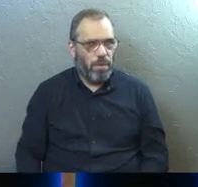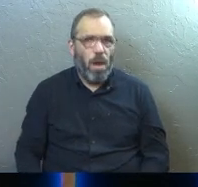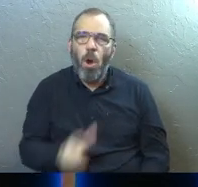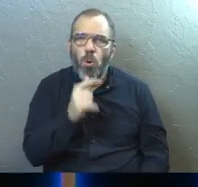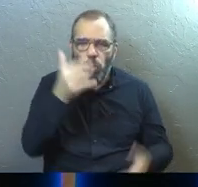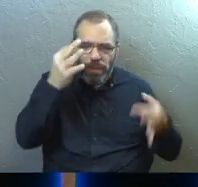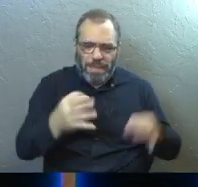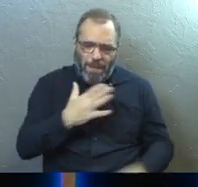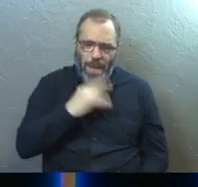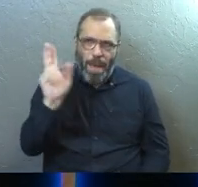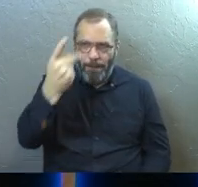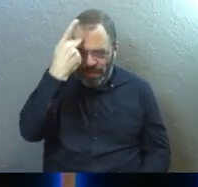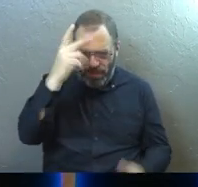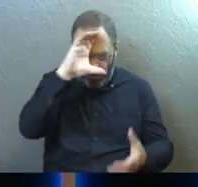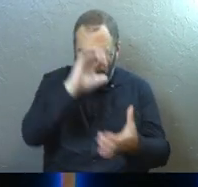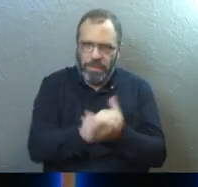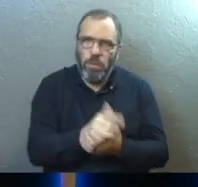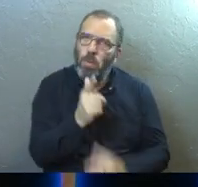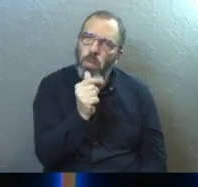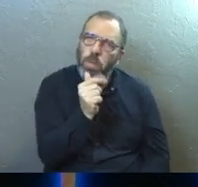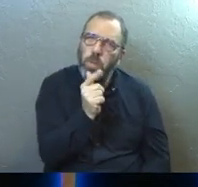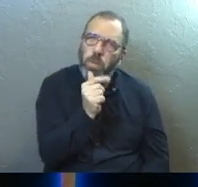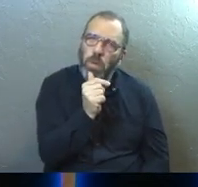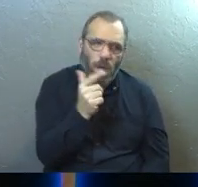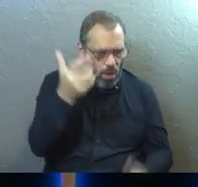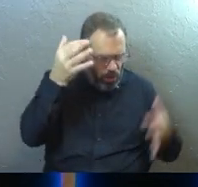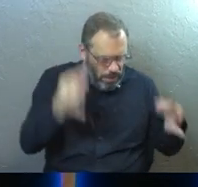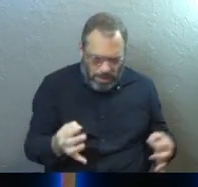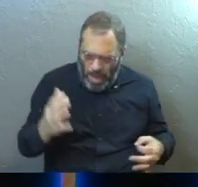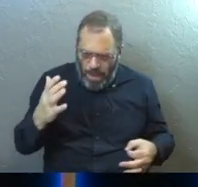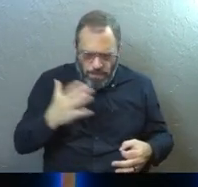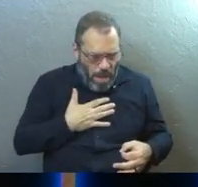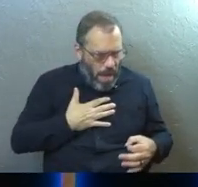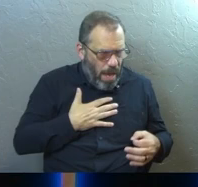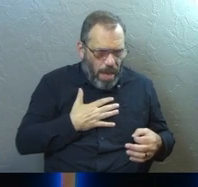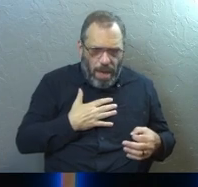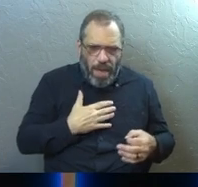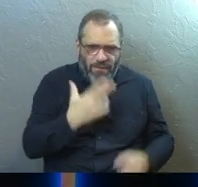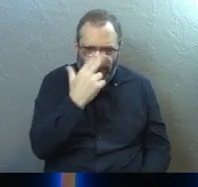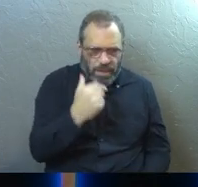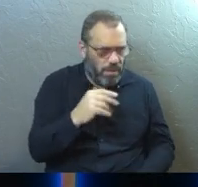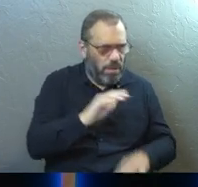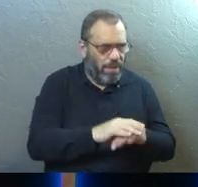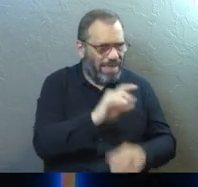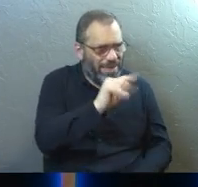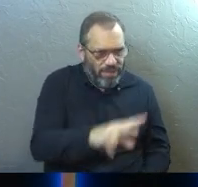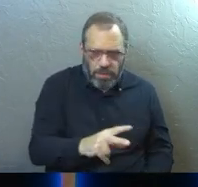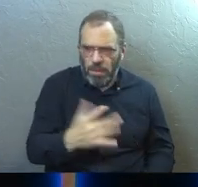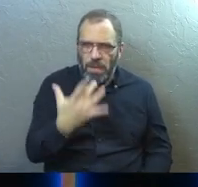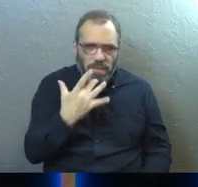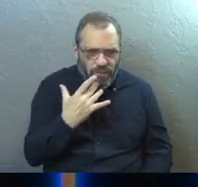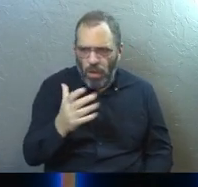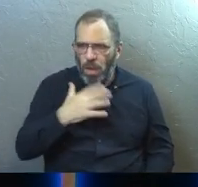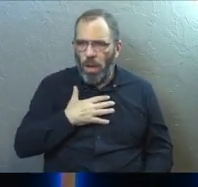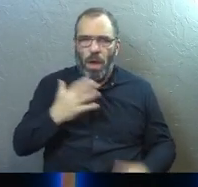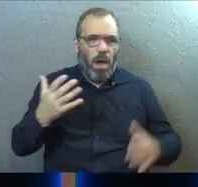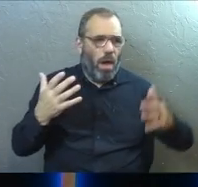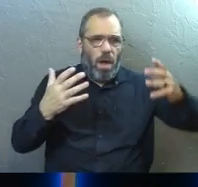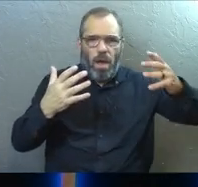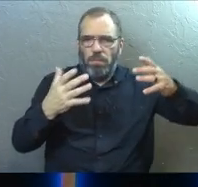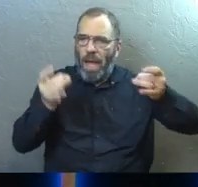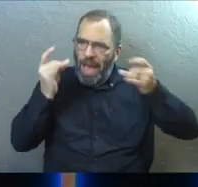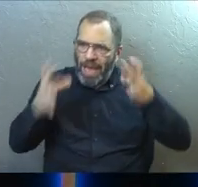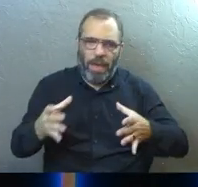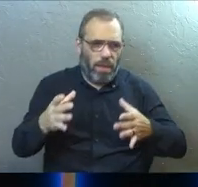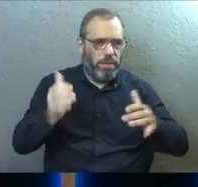Who decides my political team? Who decides what pundits I believe on TV? Who decides which pundits I